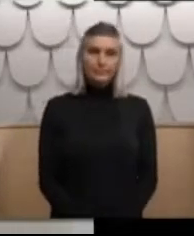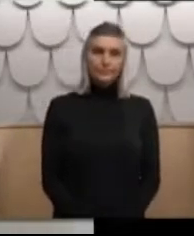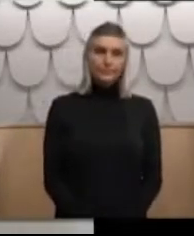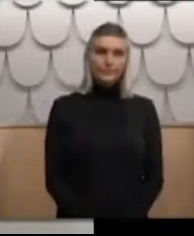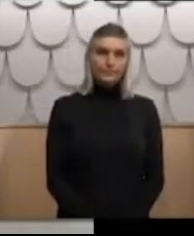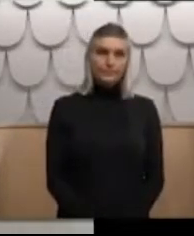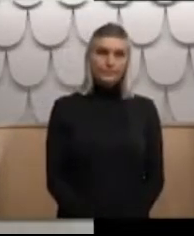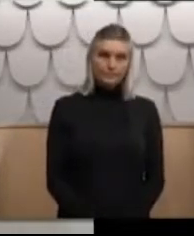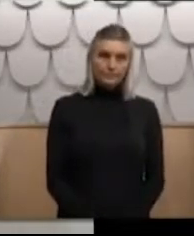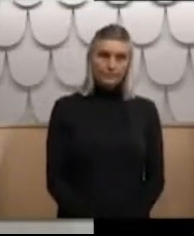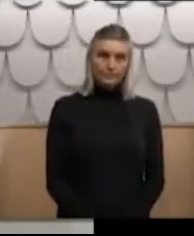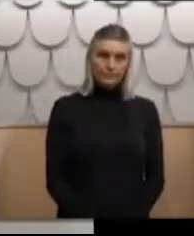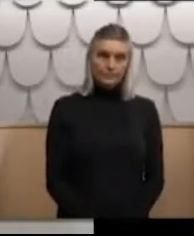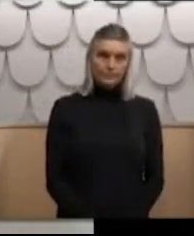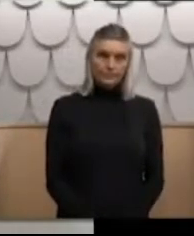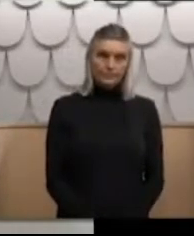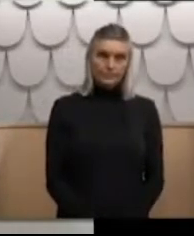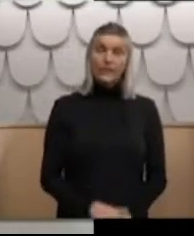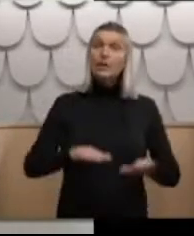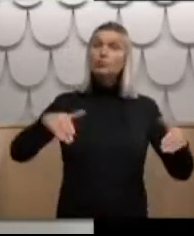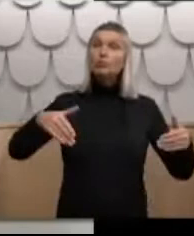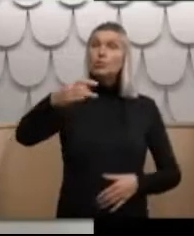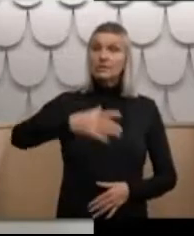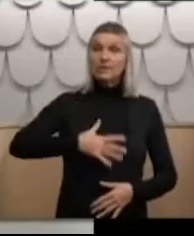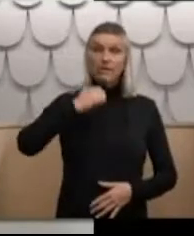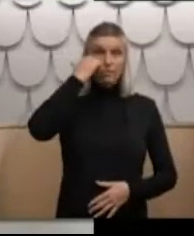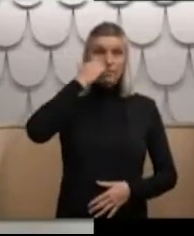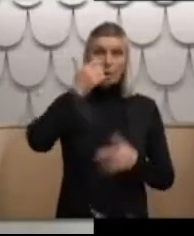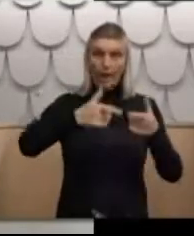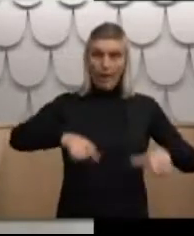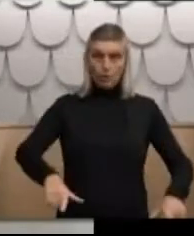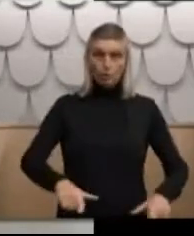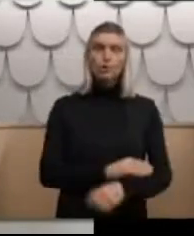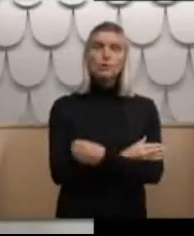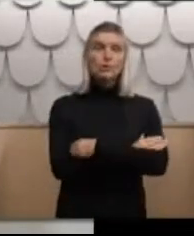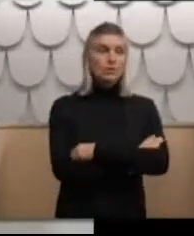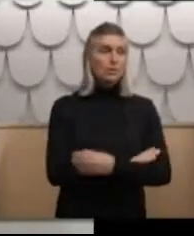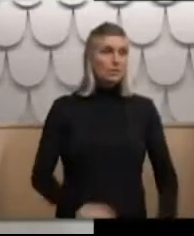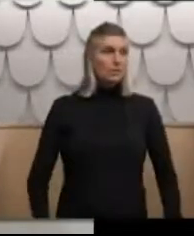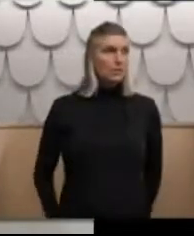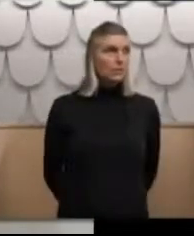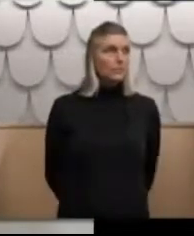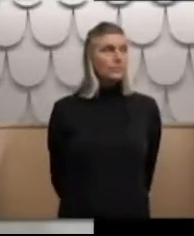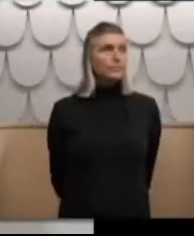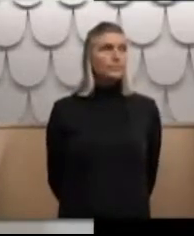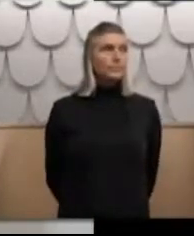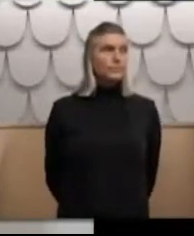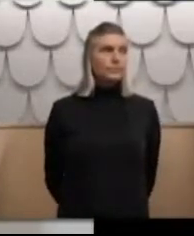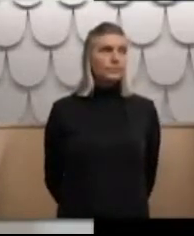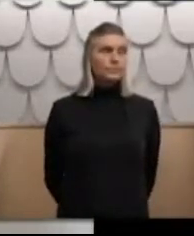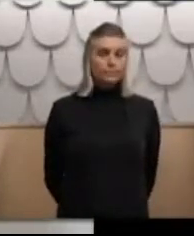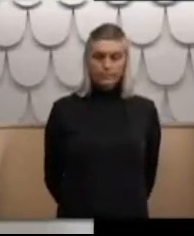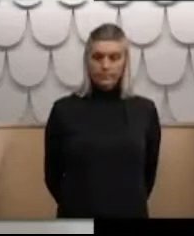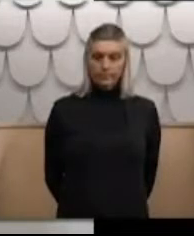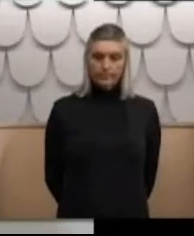Me onore ki so tātou matu inu i te rangi, nā nā hoki te team tona me te whakamutu nā. Hoki te kingi i